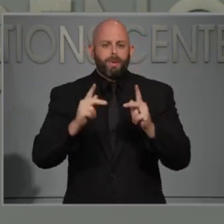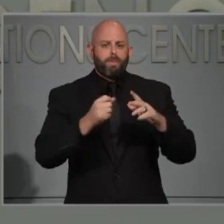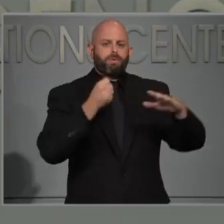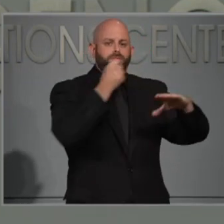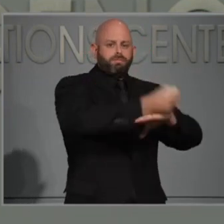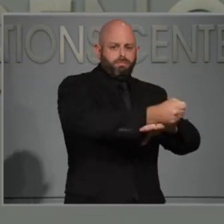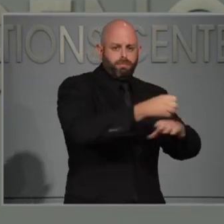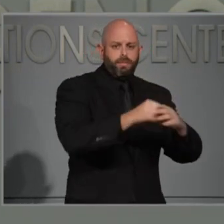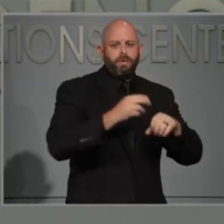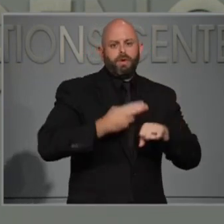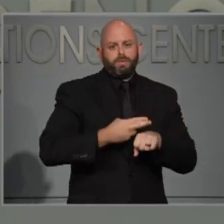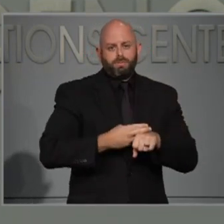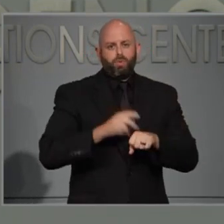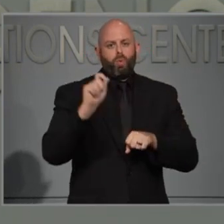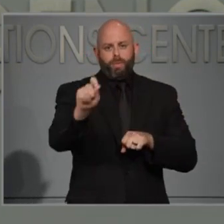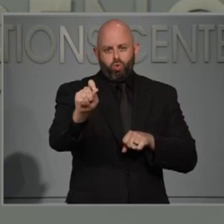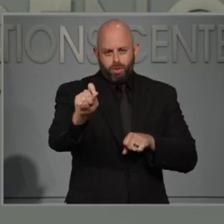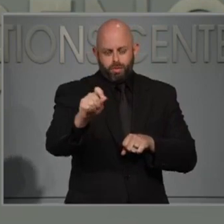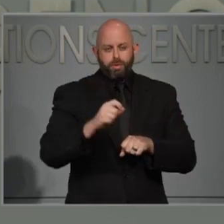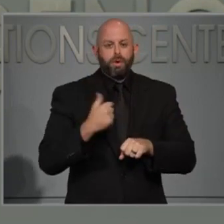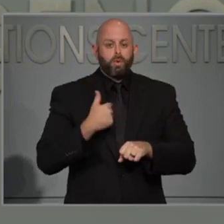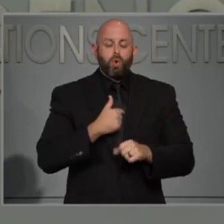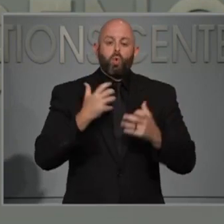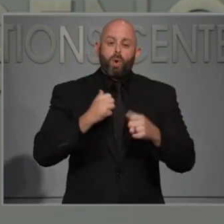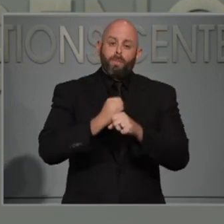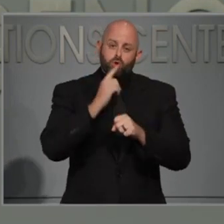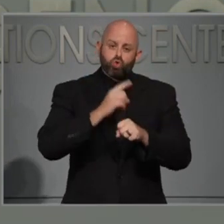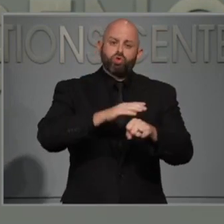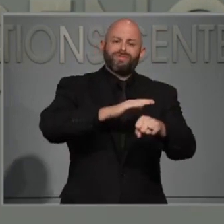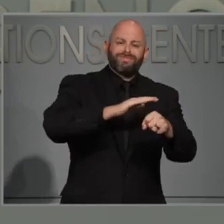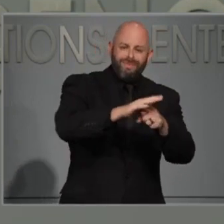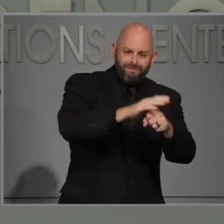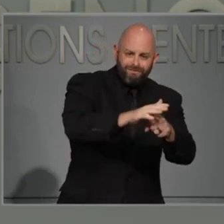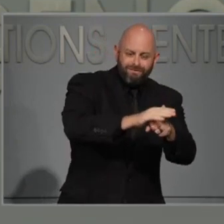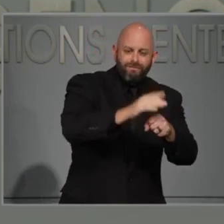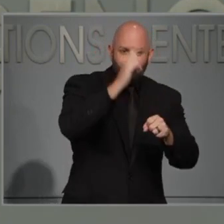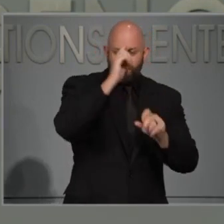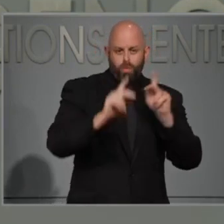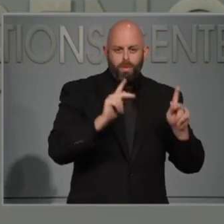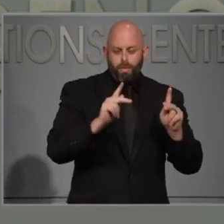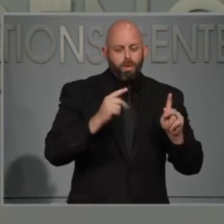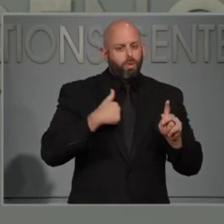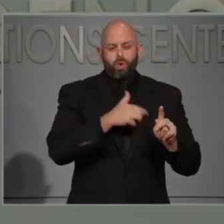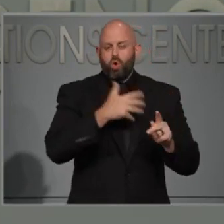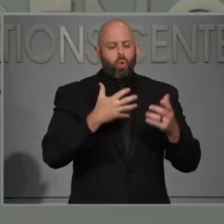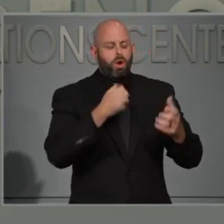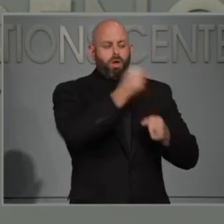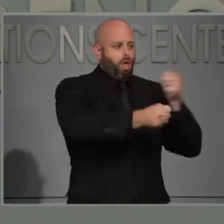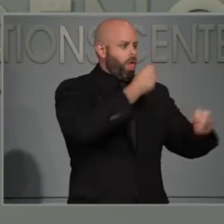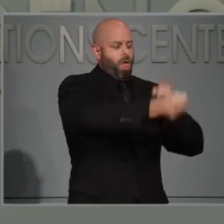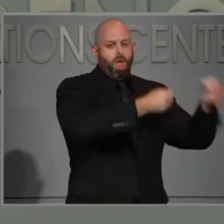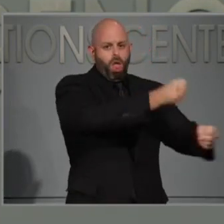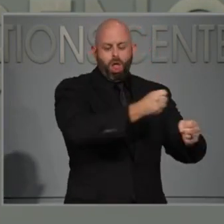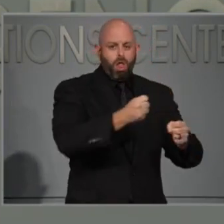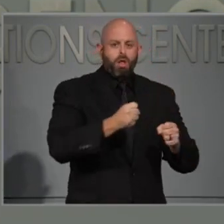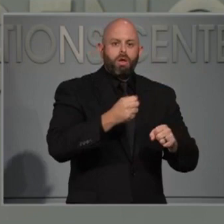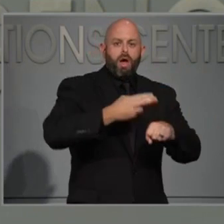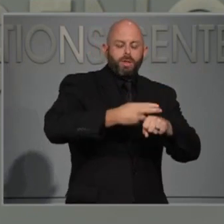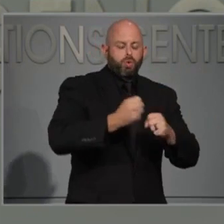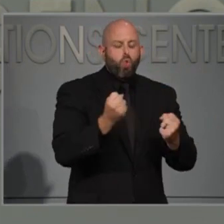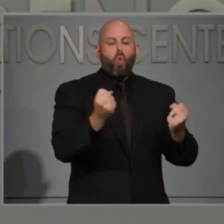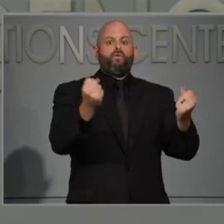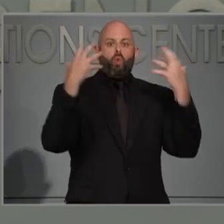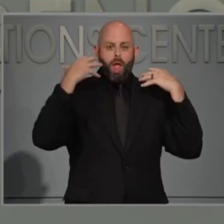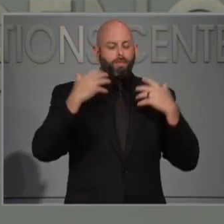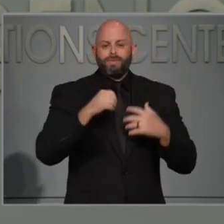right? Because we want to make sure that what we are seeing in our healthcare system, we are not getting over to a point of getting overwhelmed. So we will